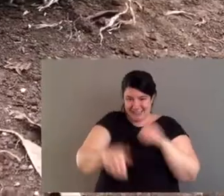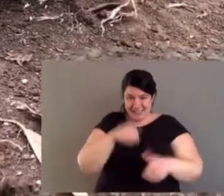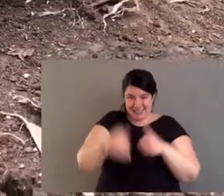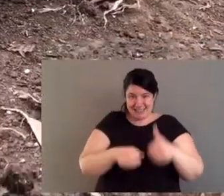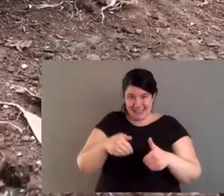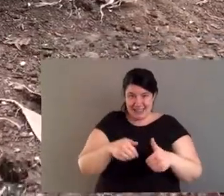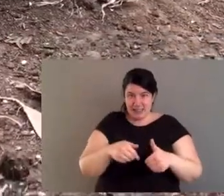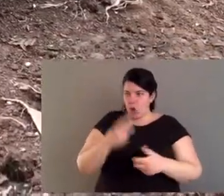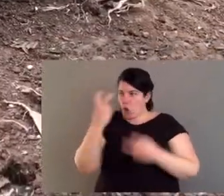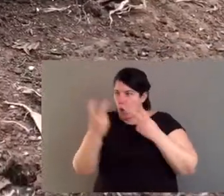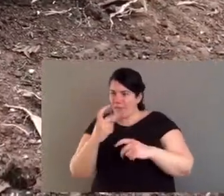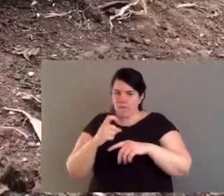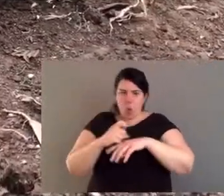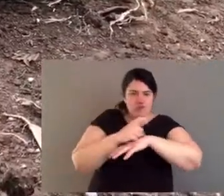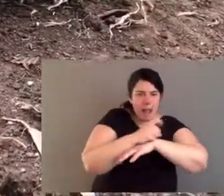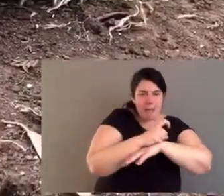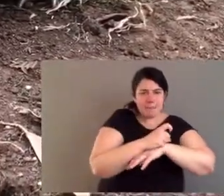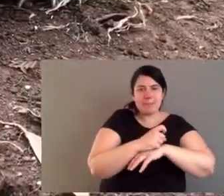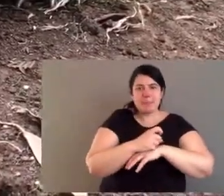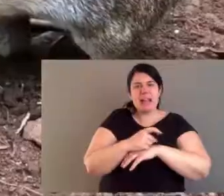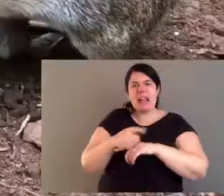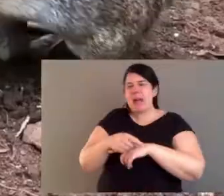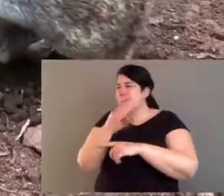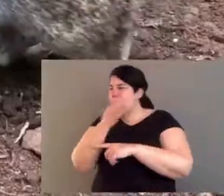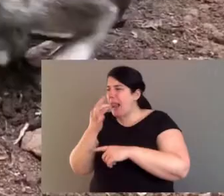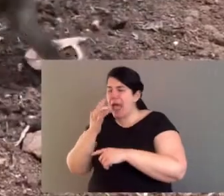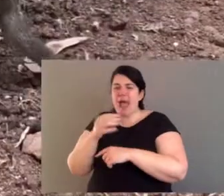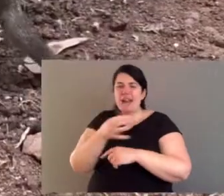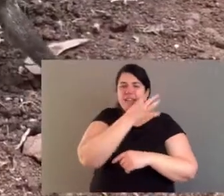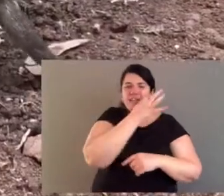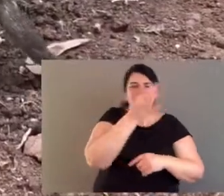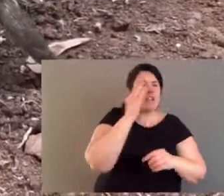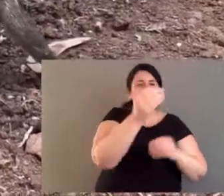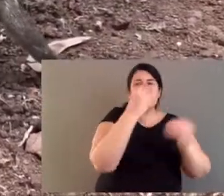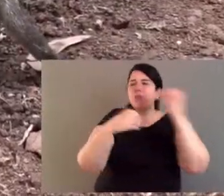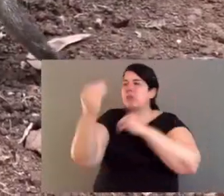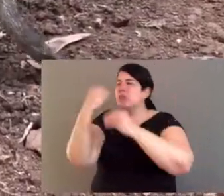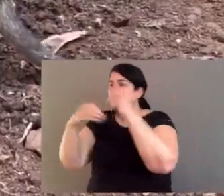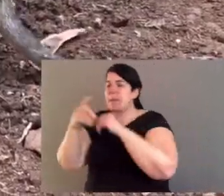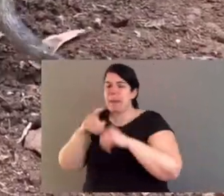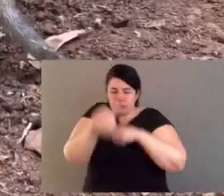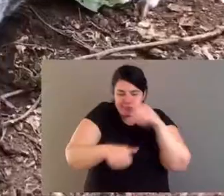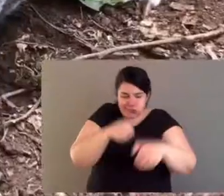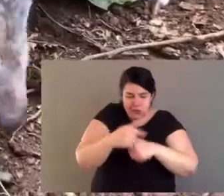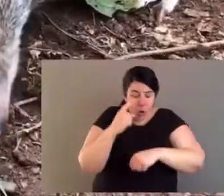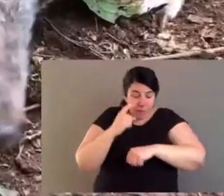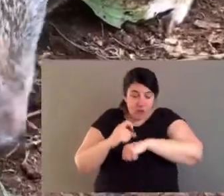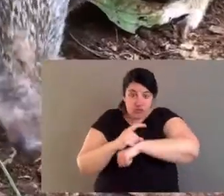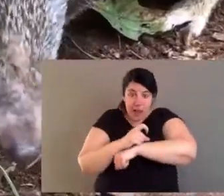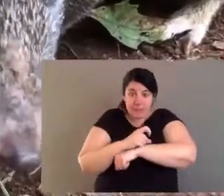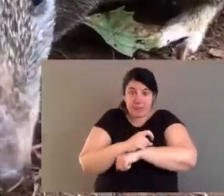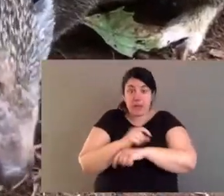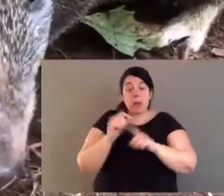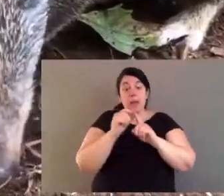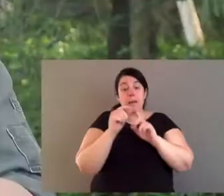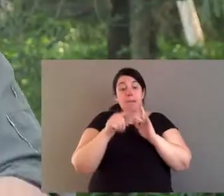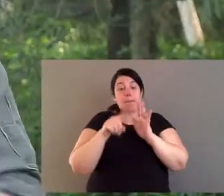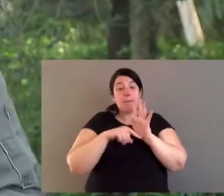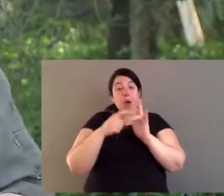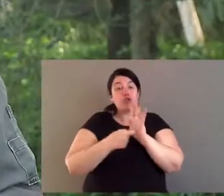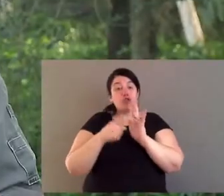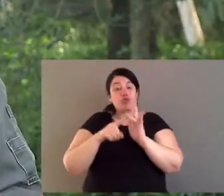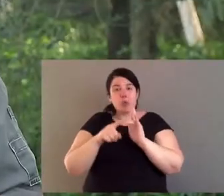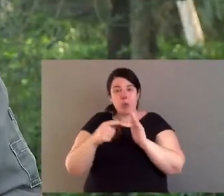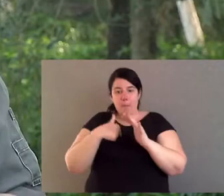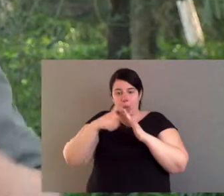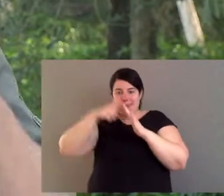every night, it digs in the ground? And a bandicoot is omnivorous. It looks for little grubs. It'll also eat bits of plant and flowers and fresh shoots, but it